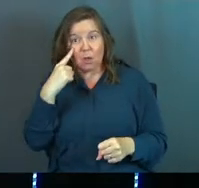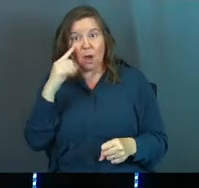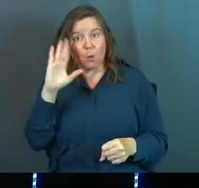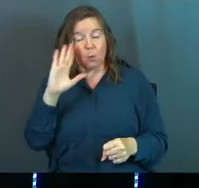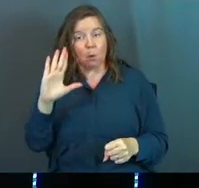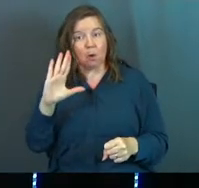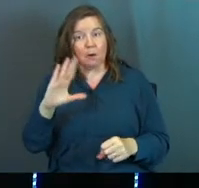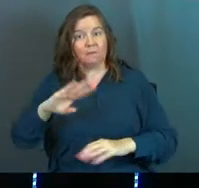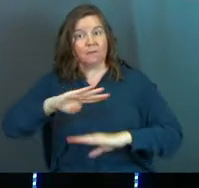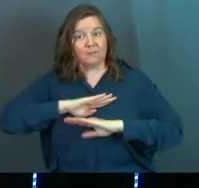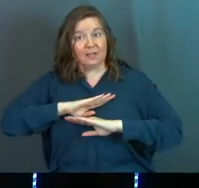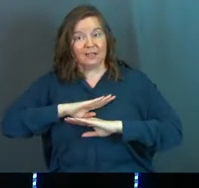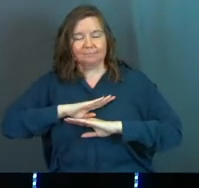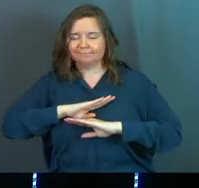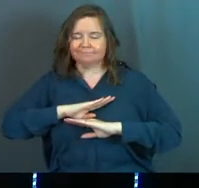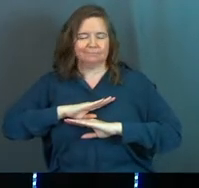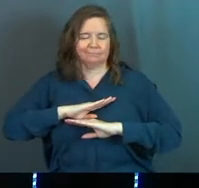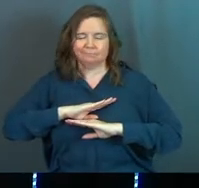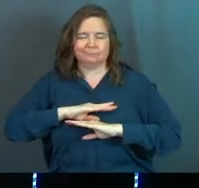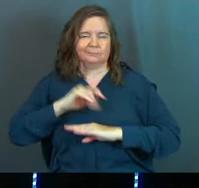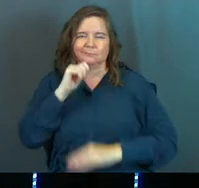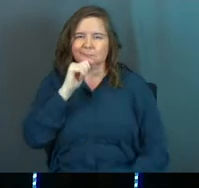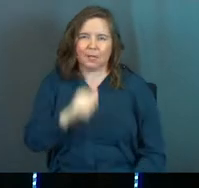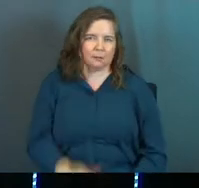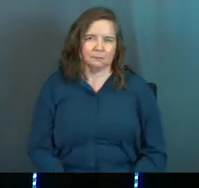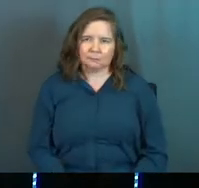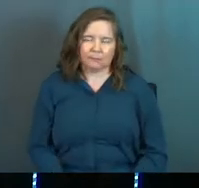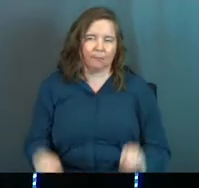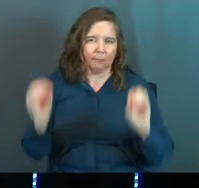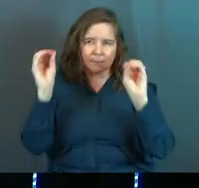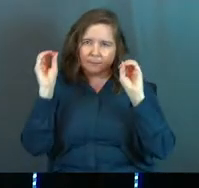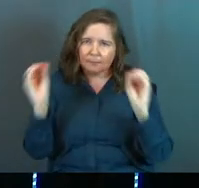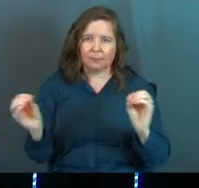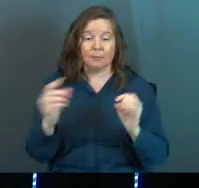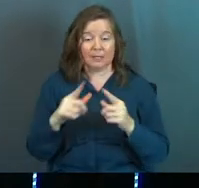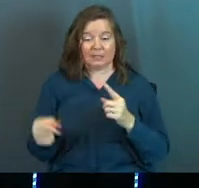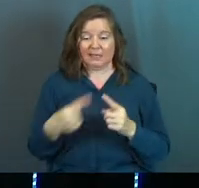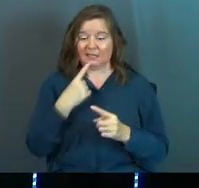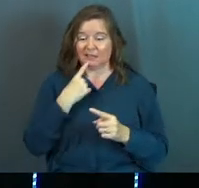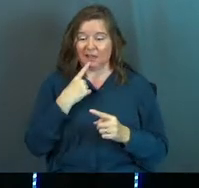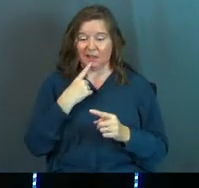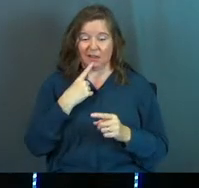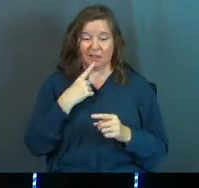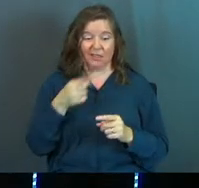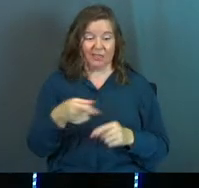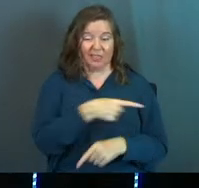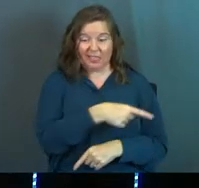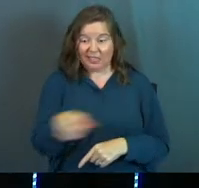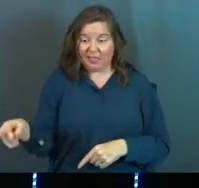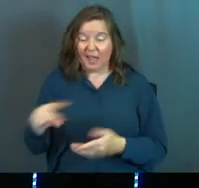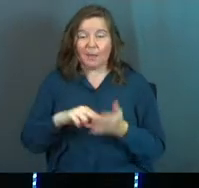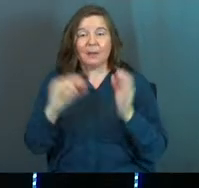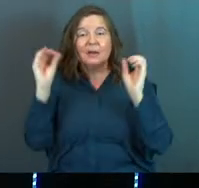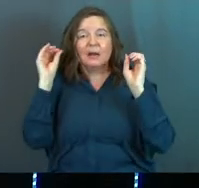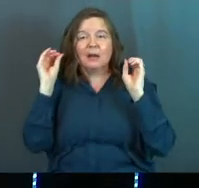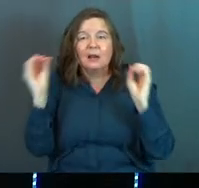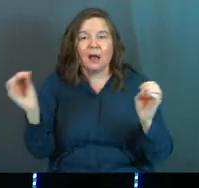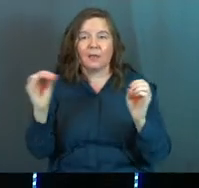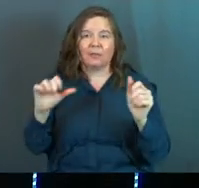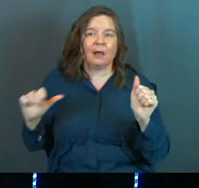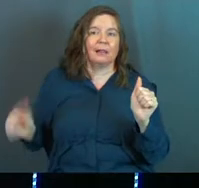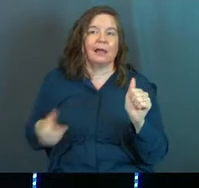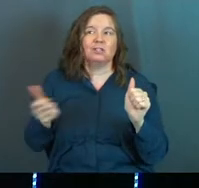fulfilling. And I found that they aren't fulfilling. Instead, he comes to the end and he says, they're meaningless. They're like a chasing